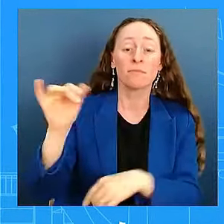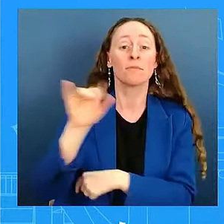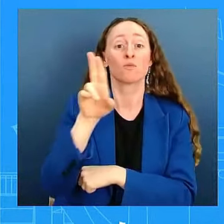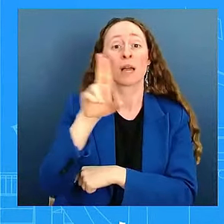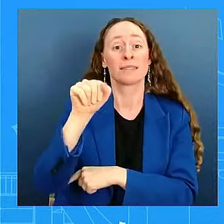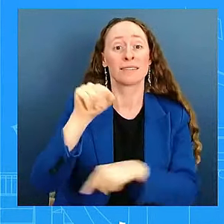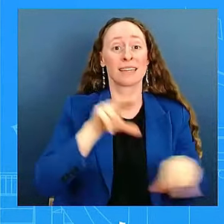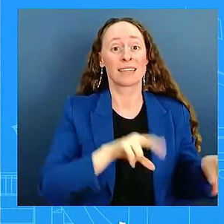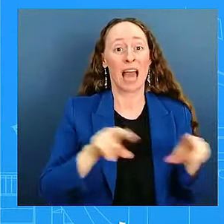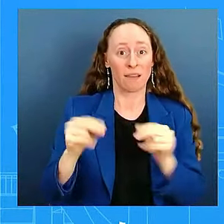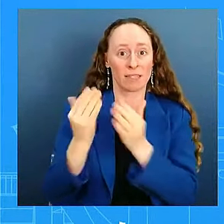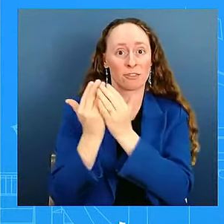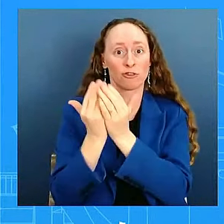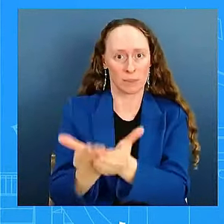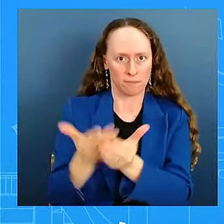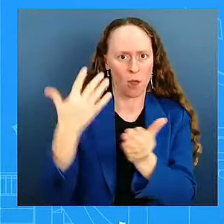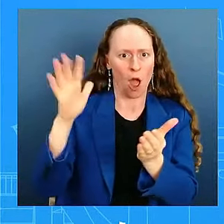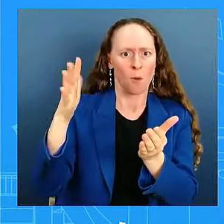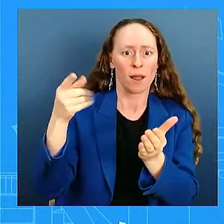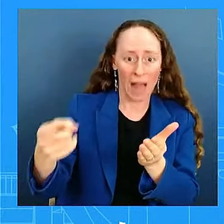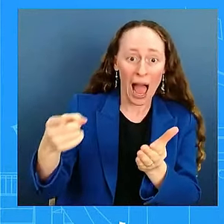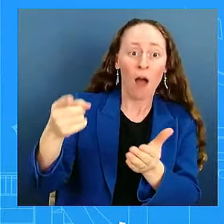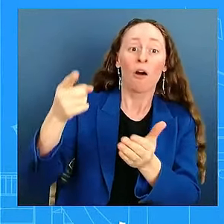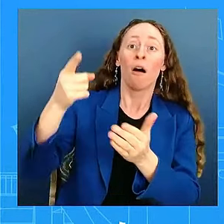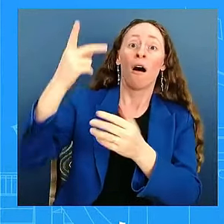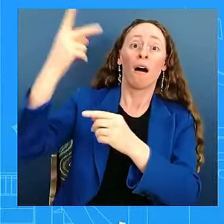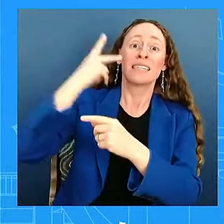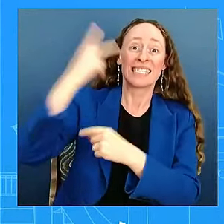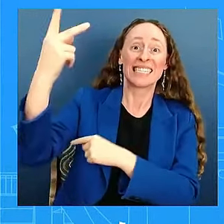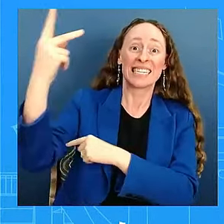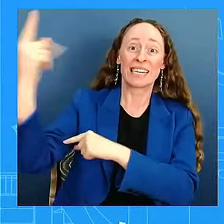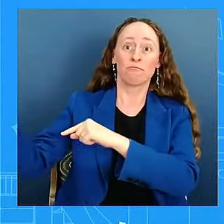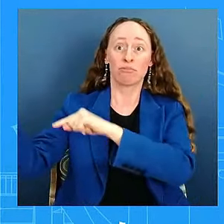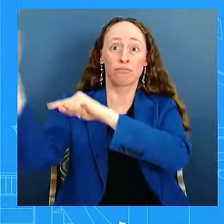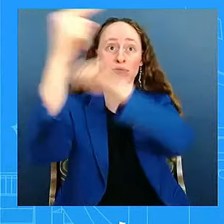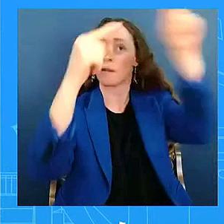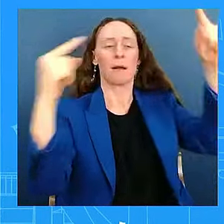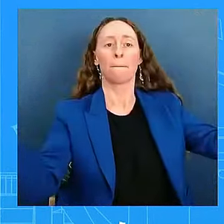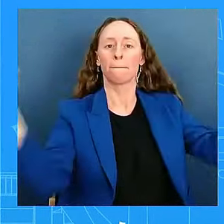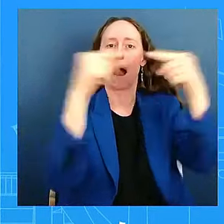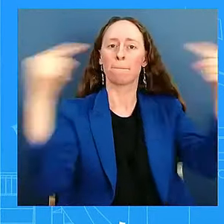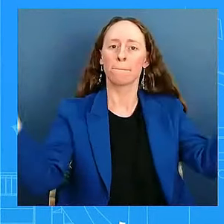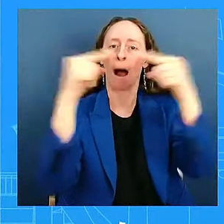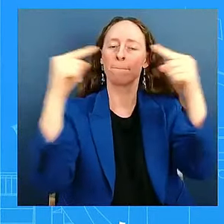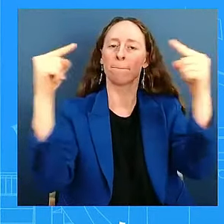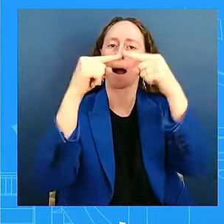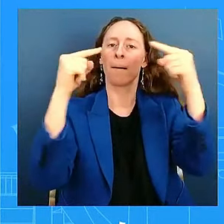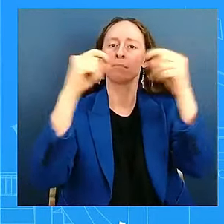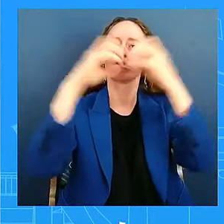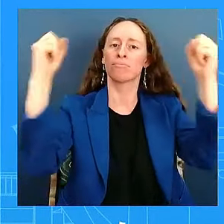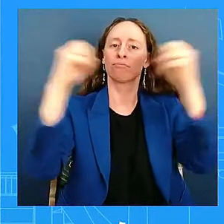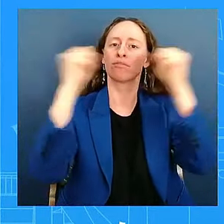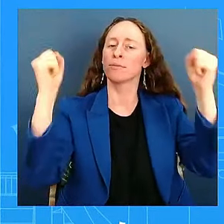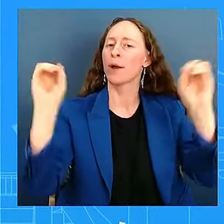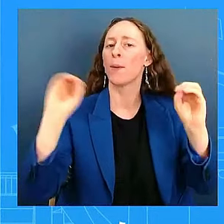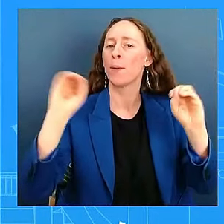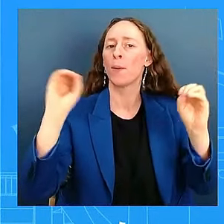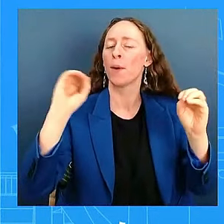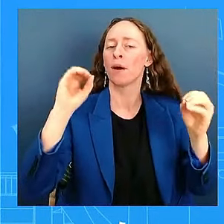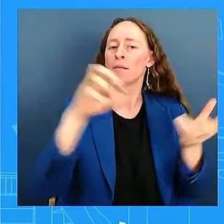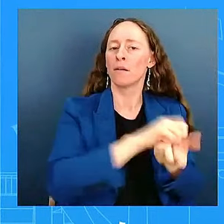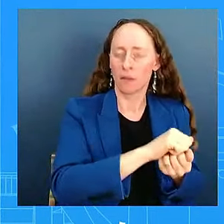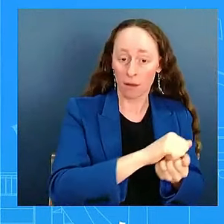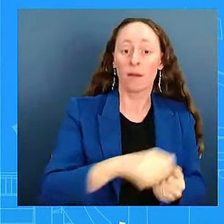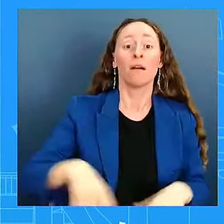firing interceptors to shoot down inbound missiles. President Biden and Vice President Harris monitored the attack and the